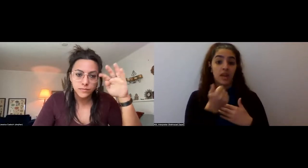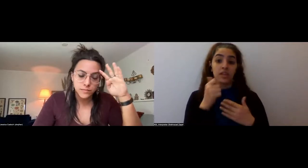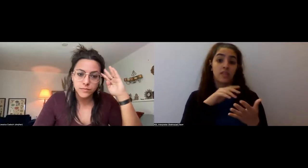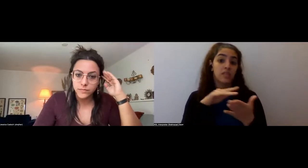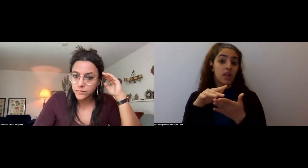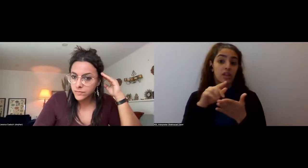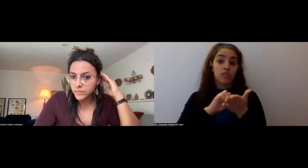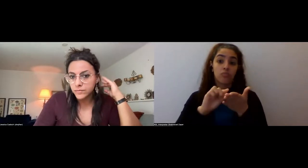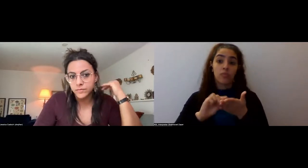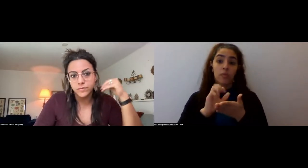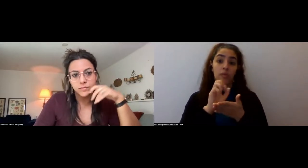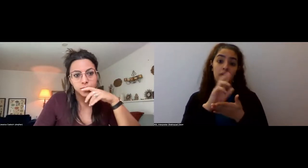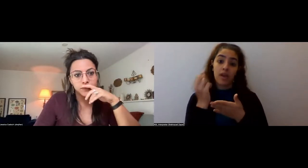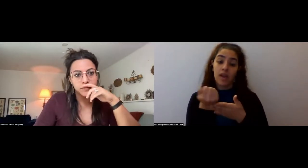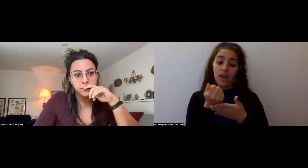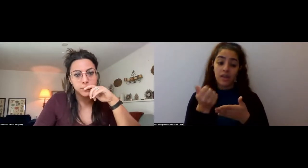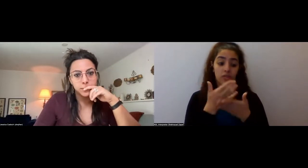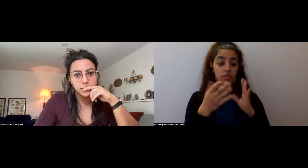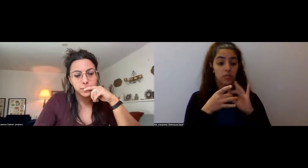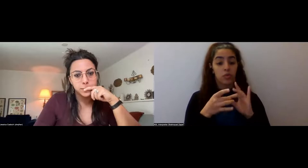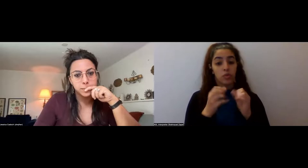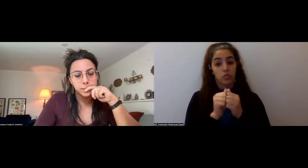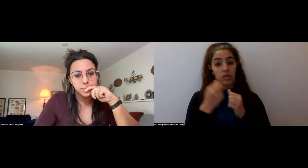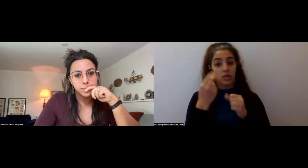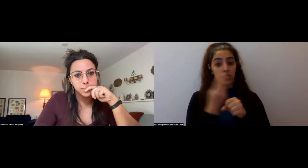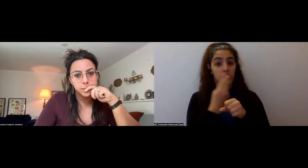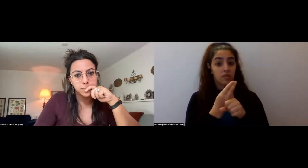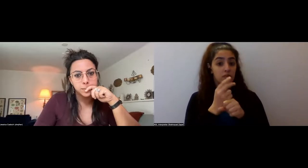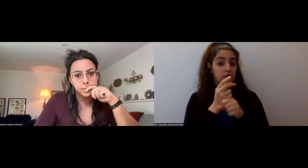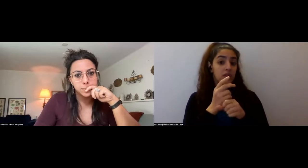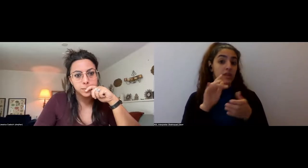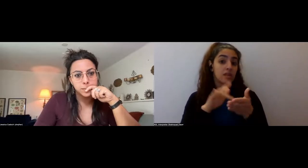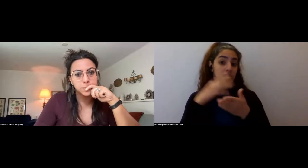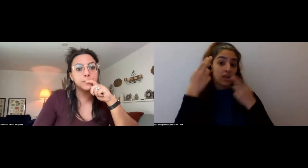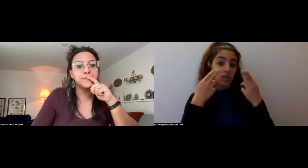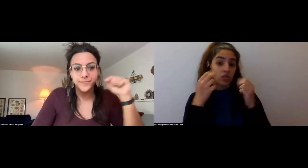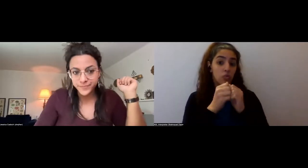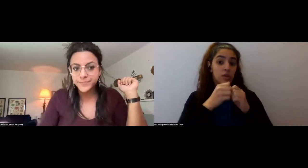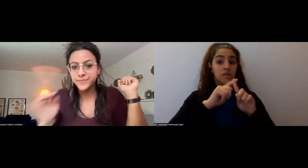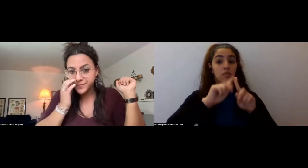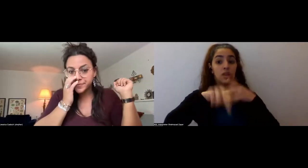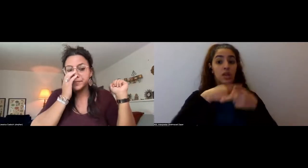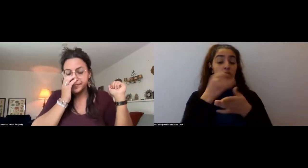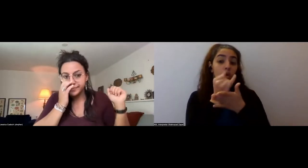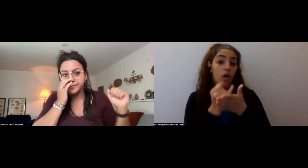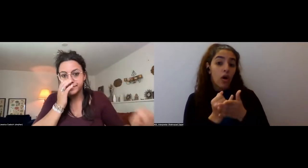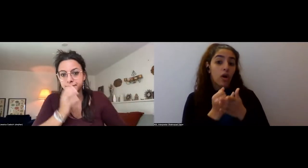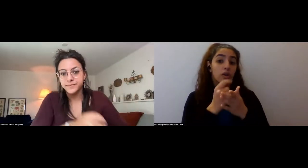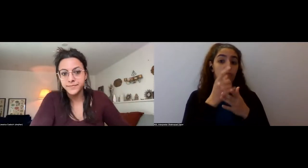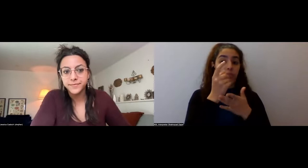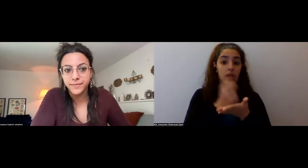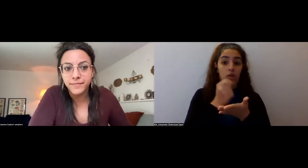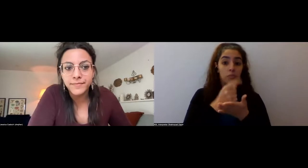about, um, the use of psychedelics with, um, various creative arts therapies, such as music, dance, art